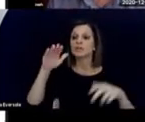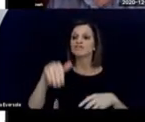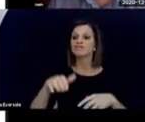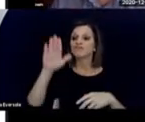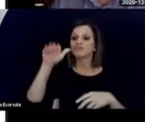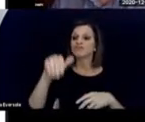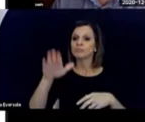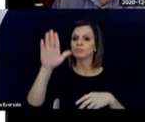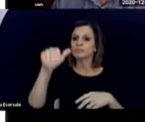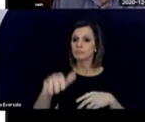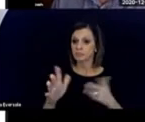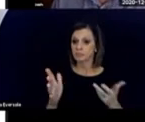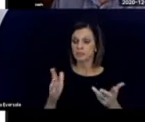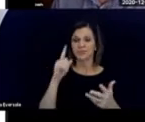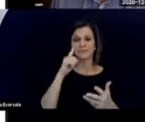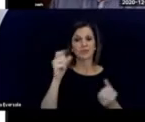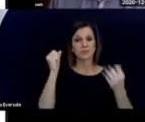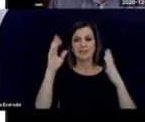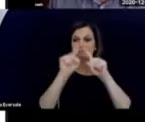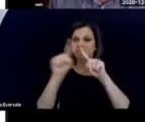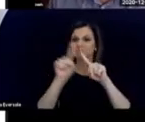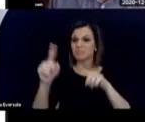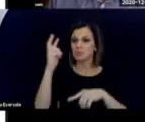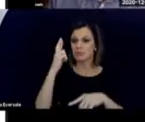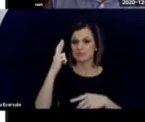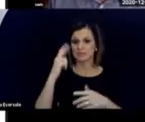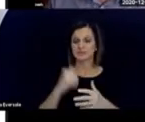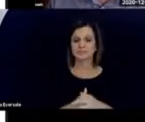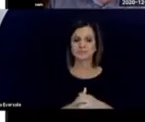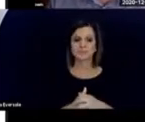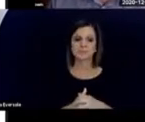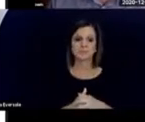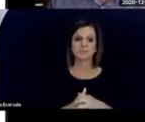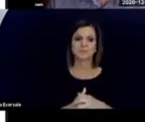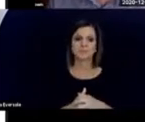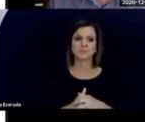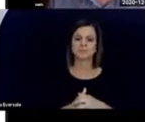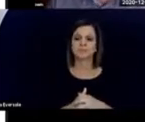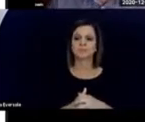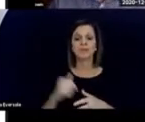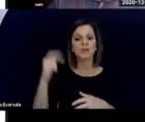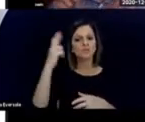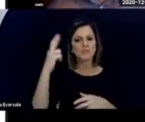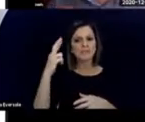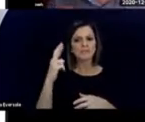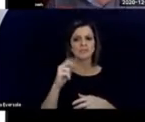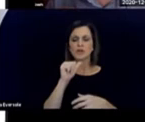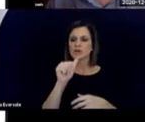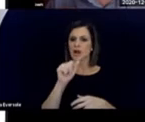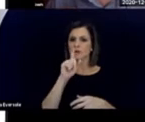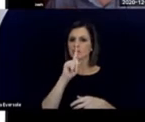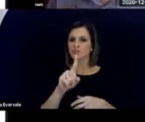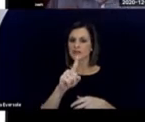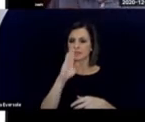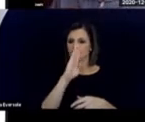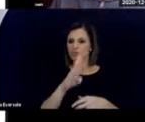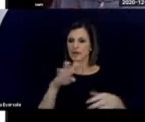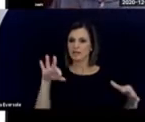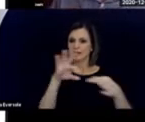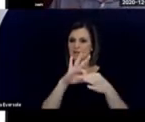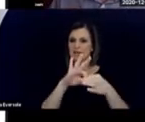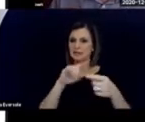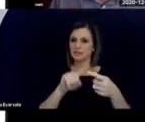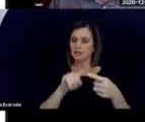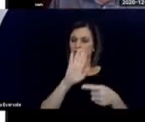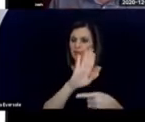fluctuates dramatically for a variety of reasons that aren't directly